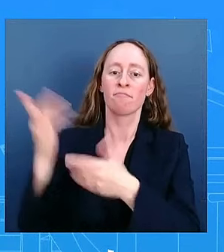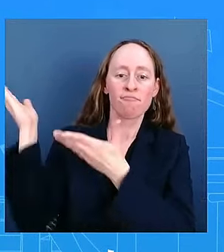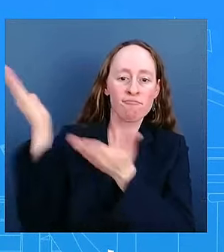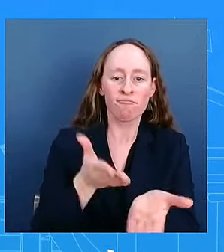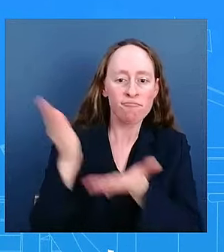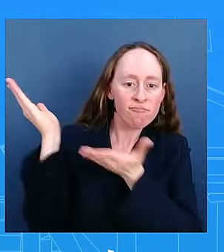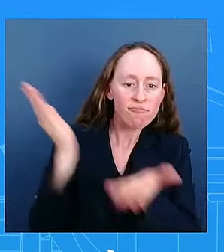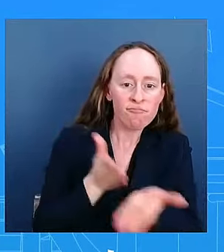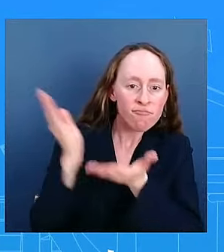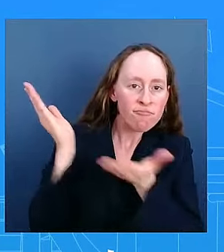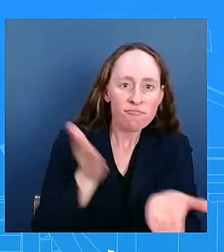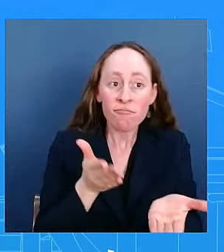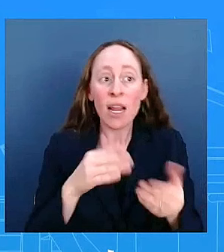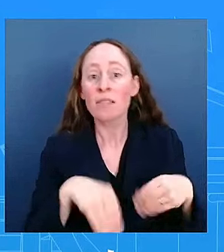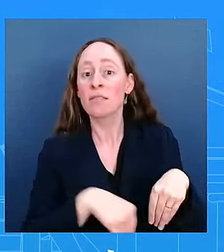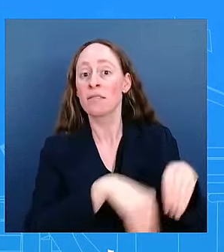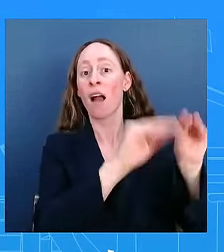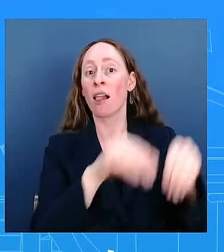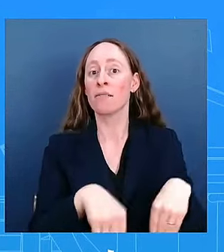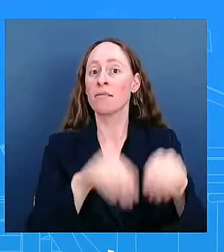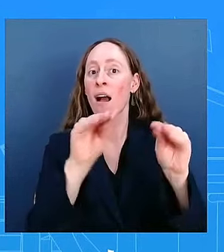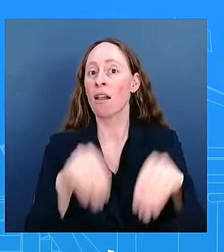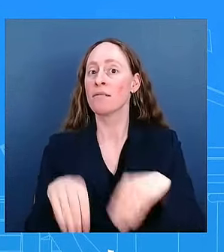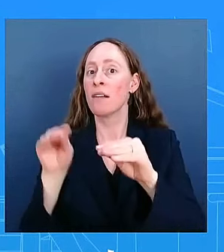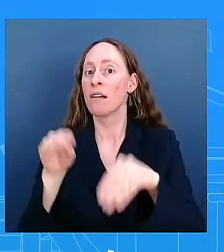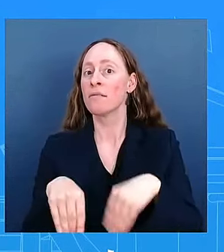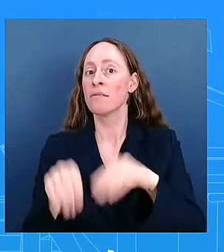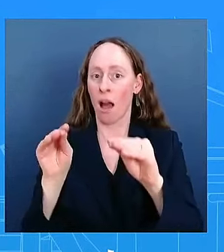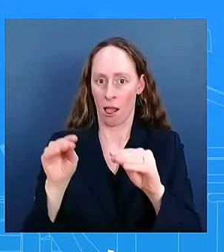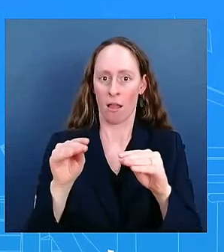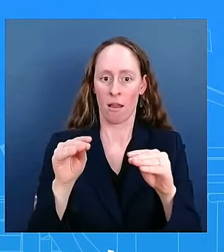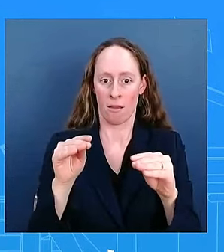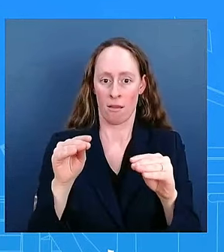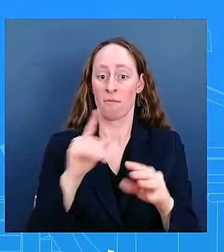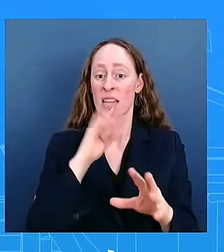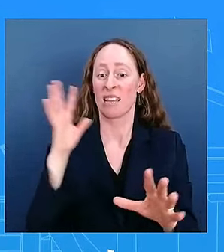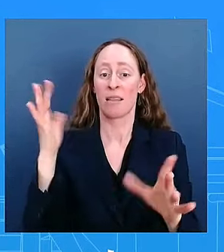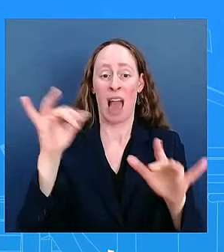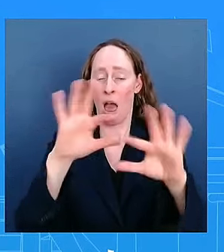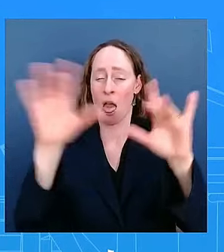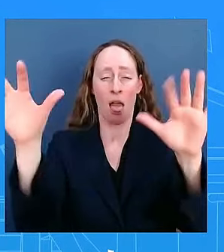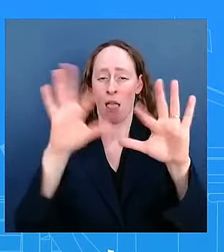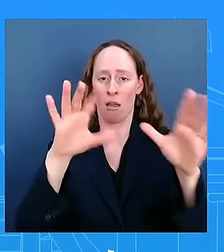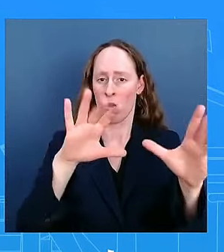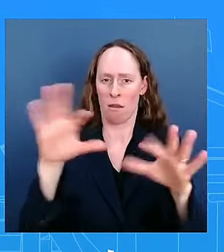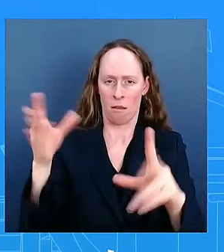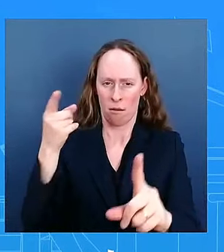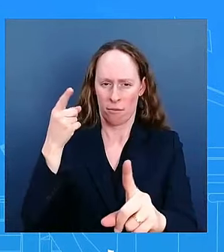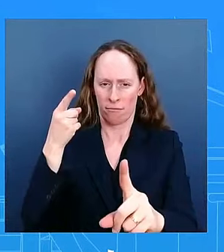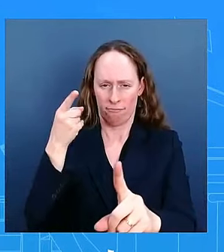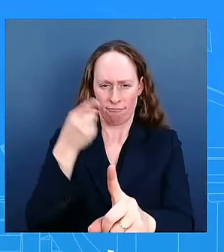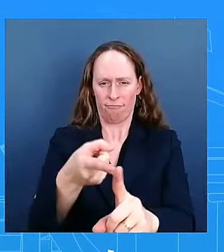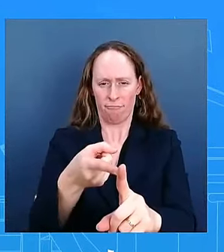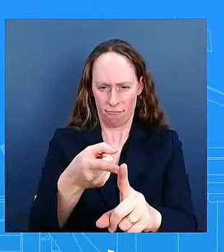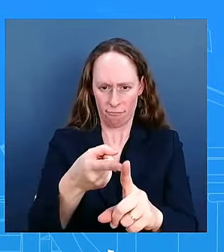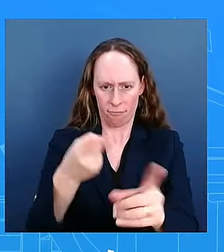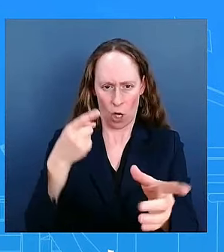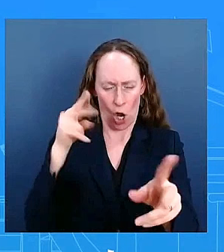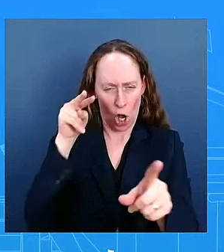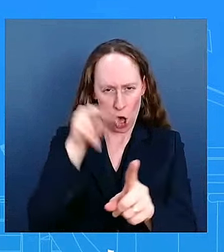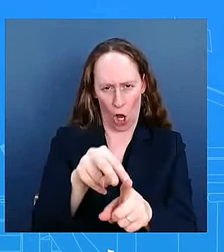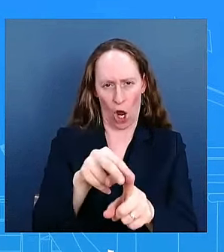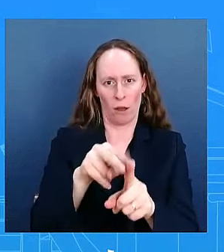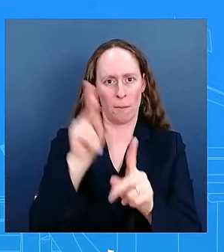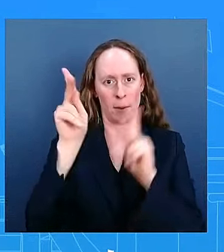stuff and look at the core of the private economy uh again consumer spending and private investment it was up 3.2